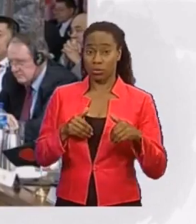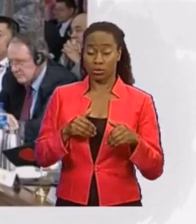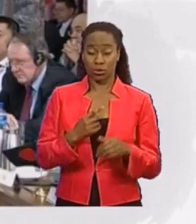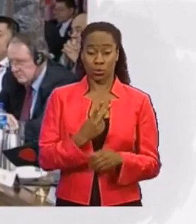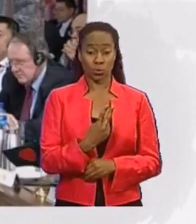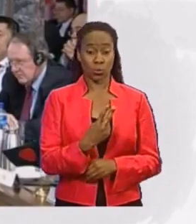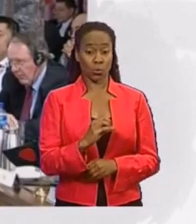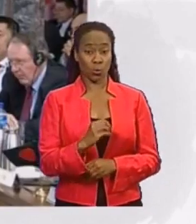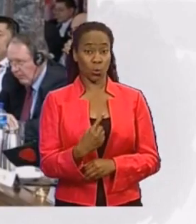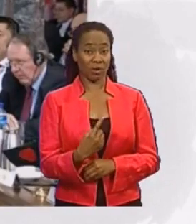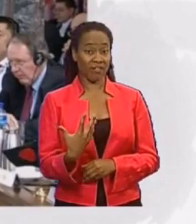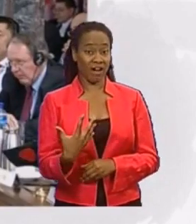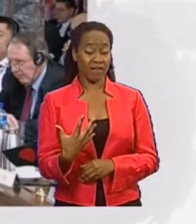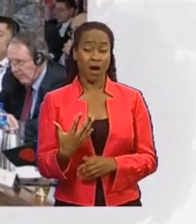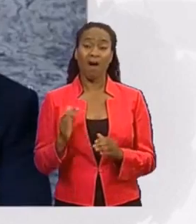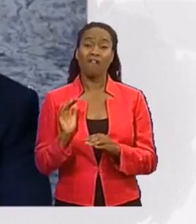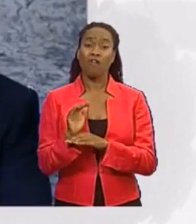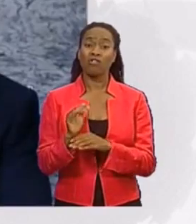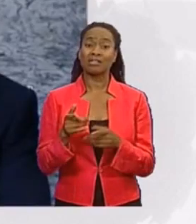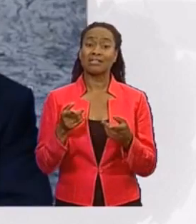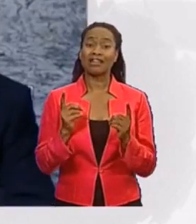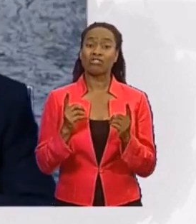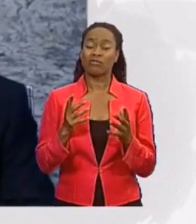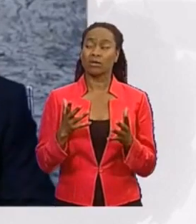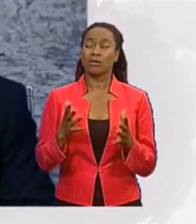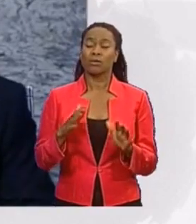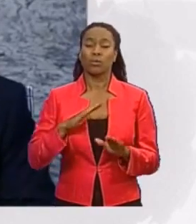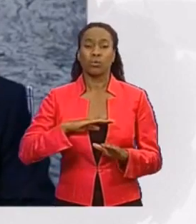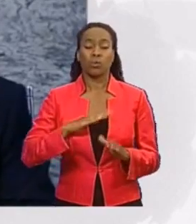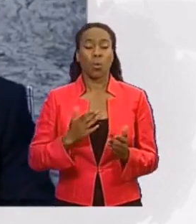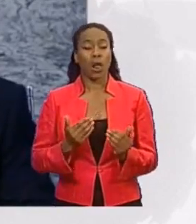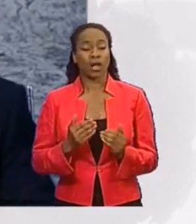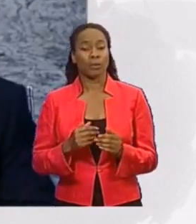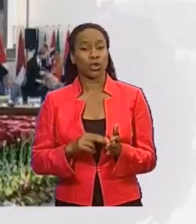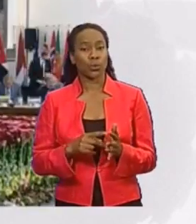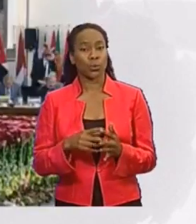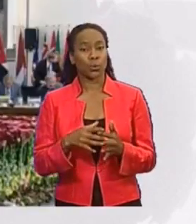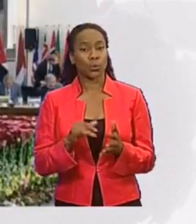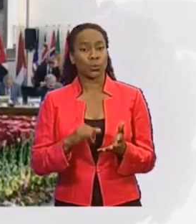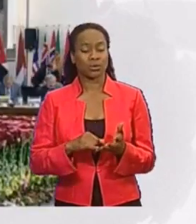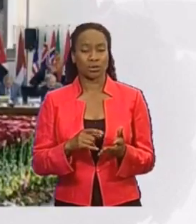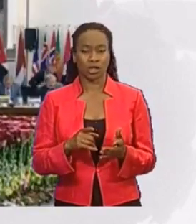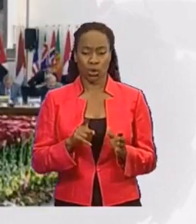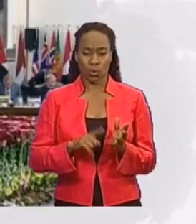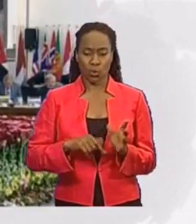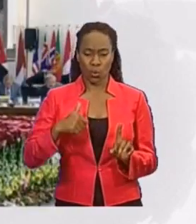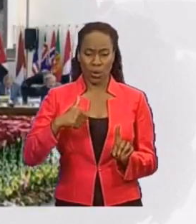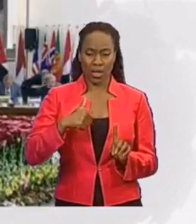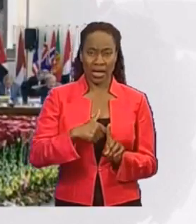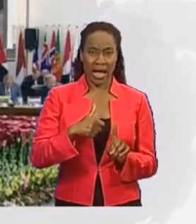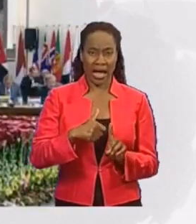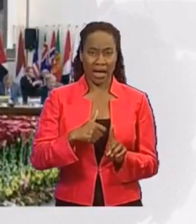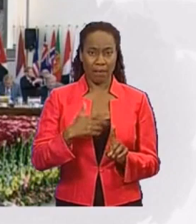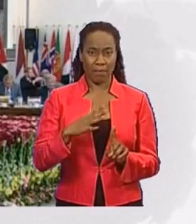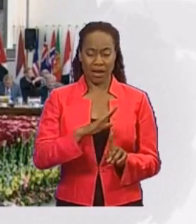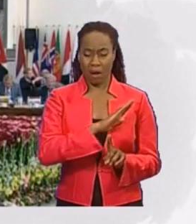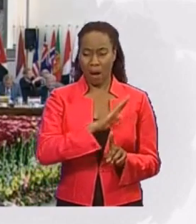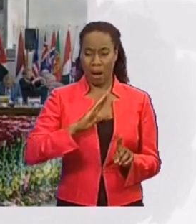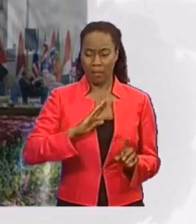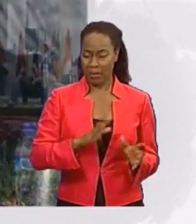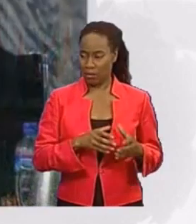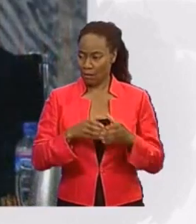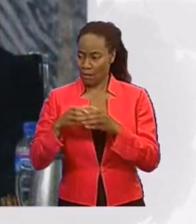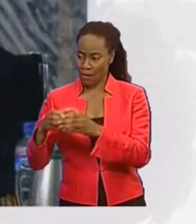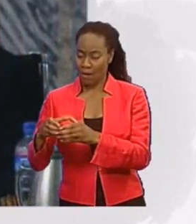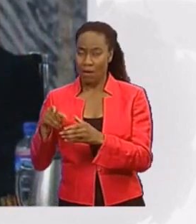Welcome news for the Foreign Secretary. The scale of the UK's military contribution is a mark of our own commitment to the stability